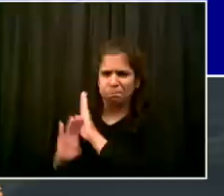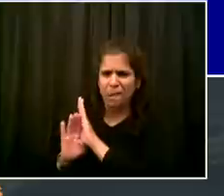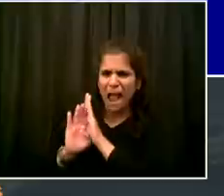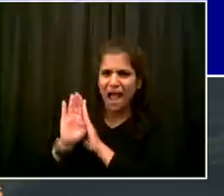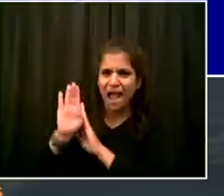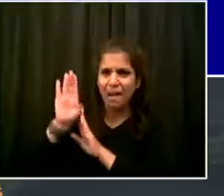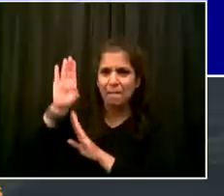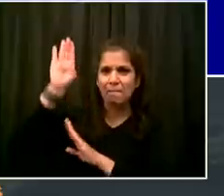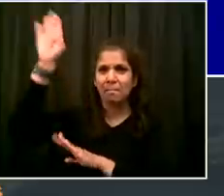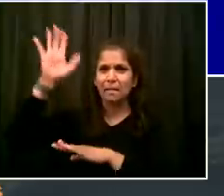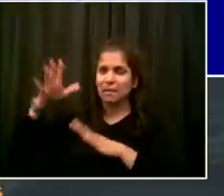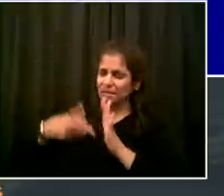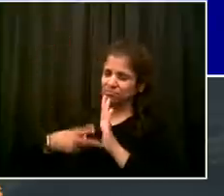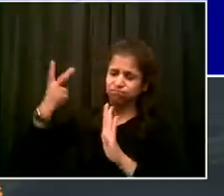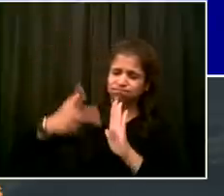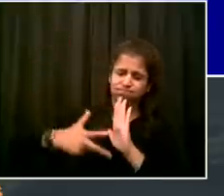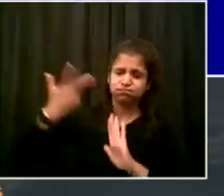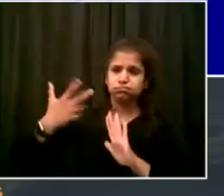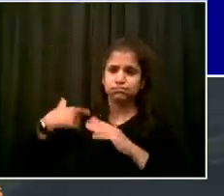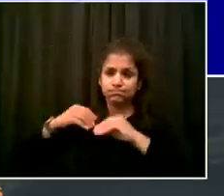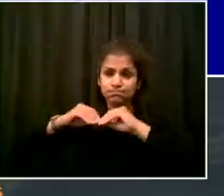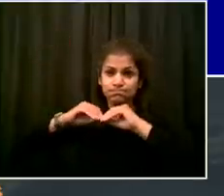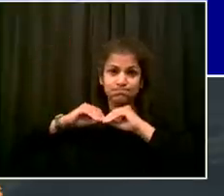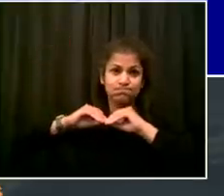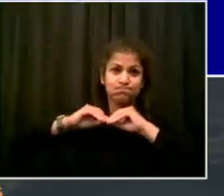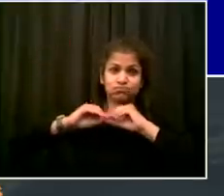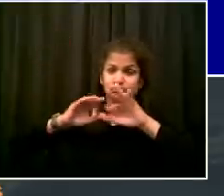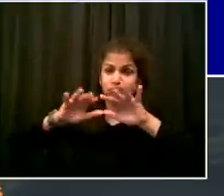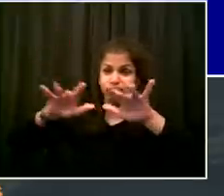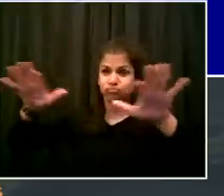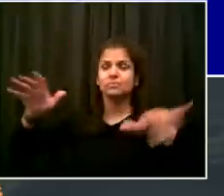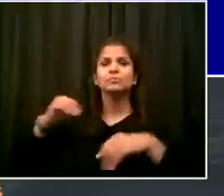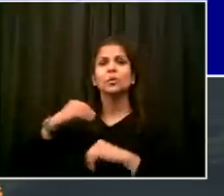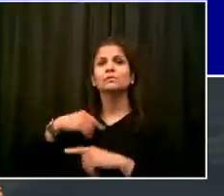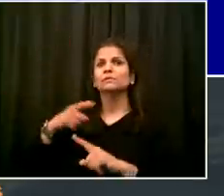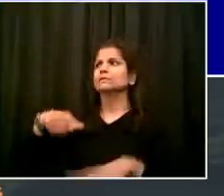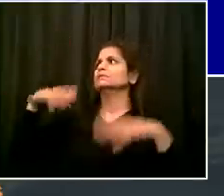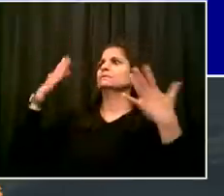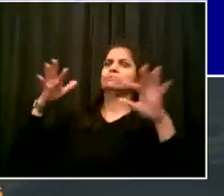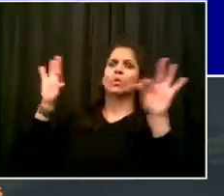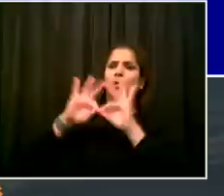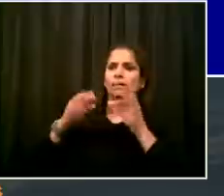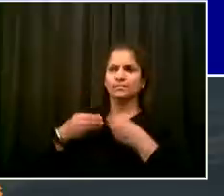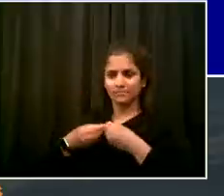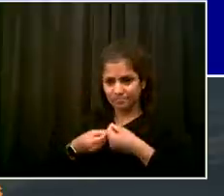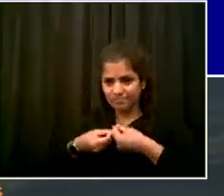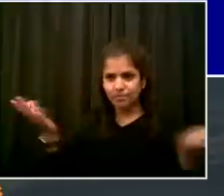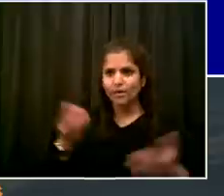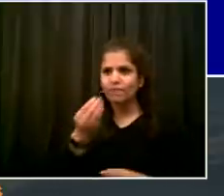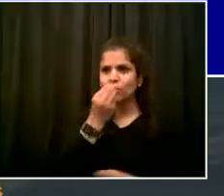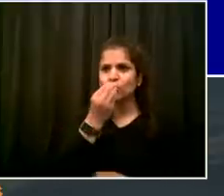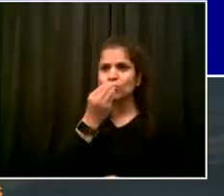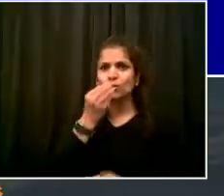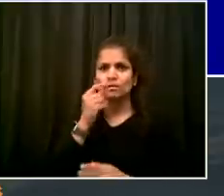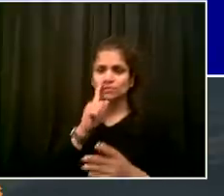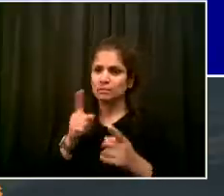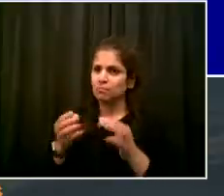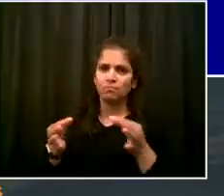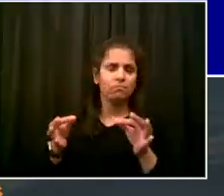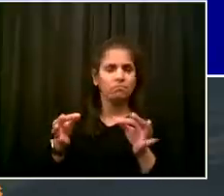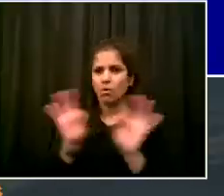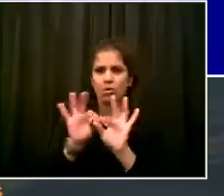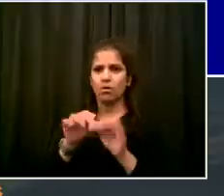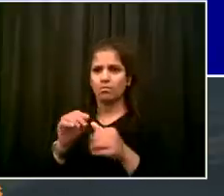That's why we have made food such a central part of what we do in response to this crisis. And I want to reaffirm four